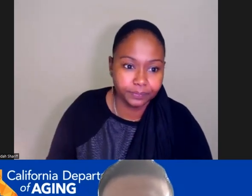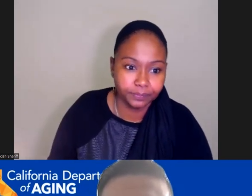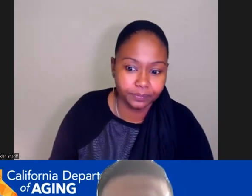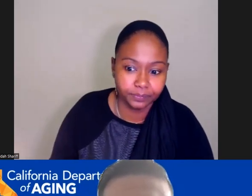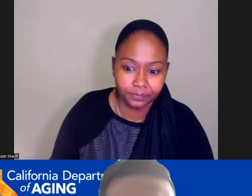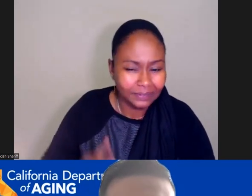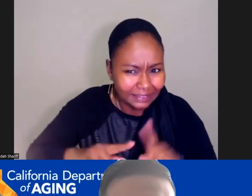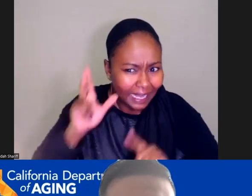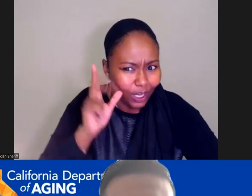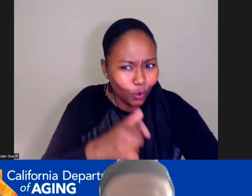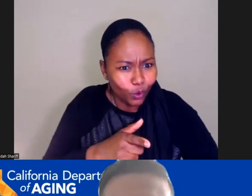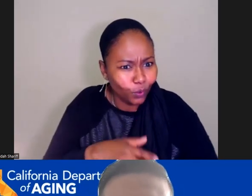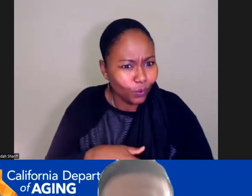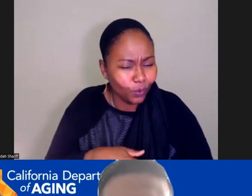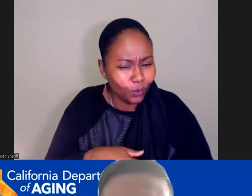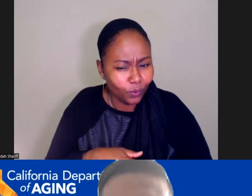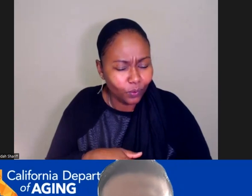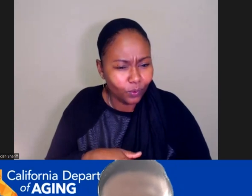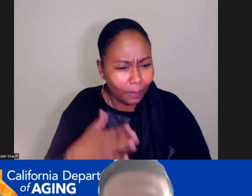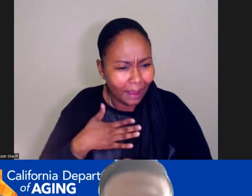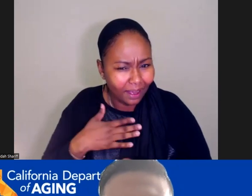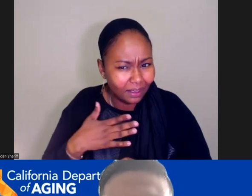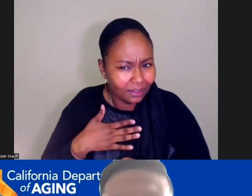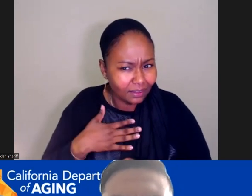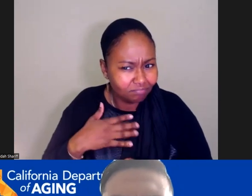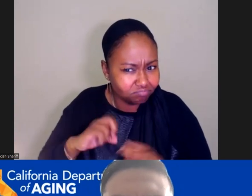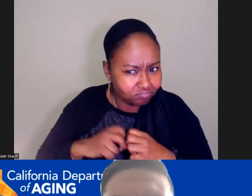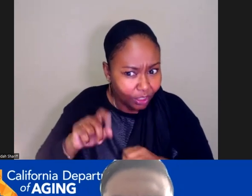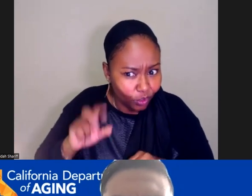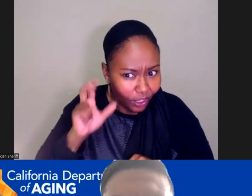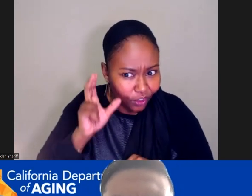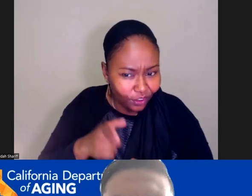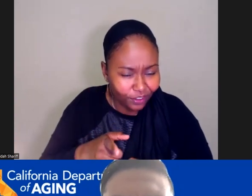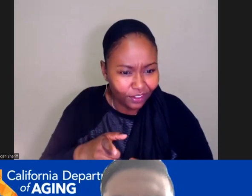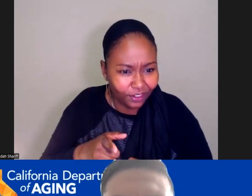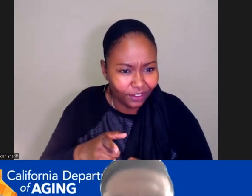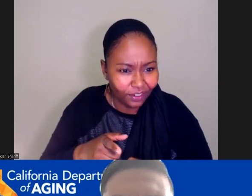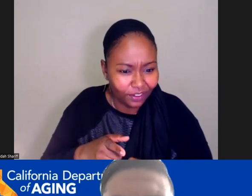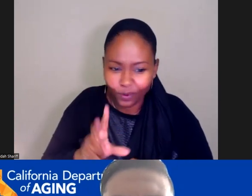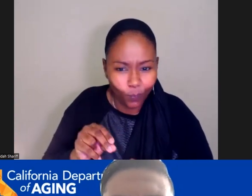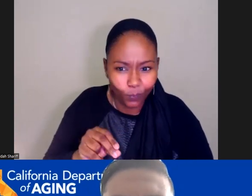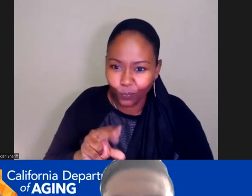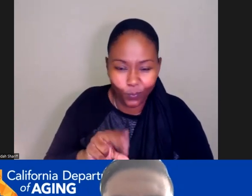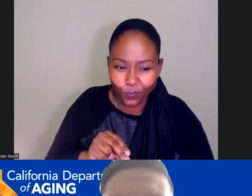I can't hear you. I'm not sure if that's my connection, or can anyone else hear? Okay. Want to try again?